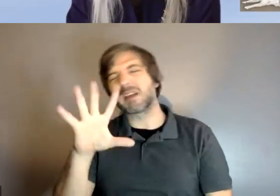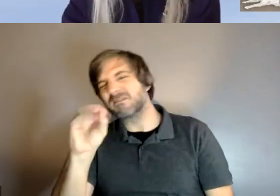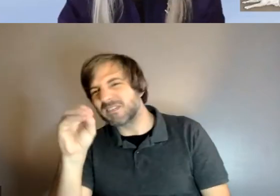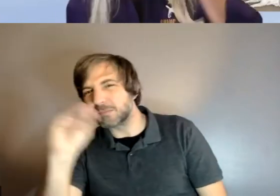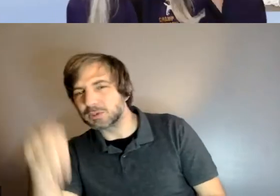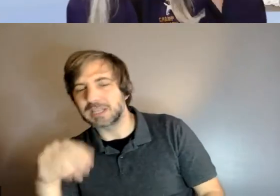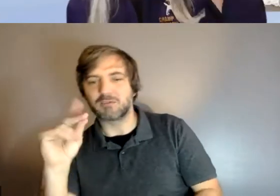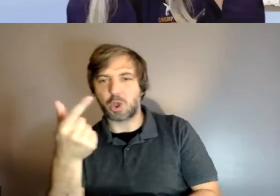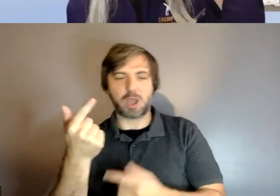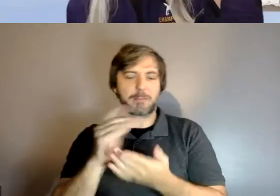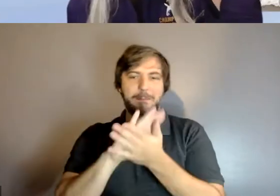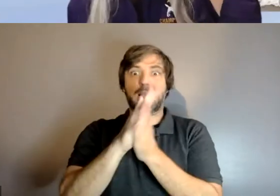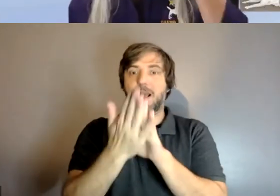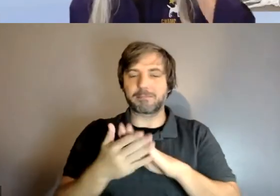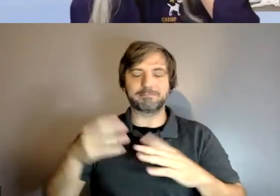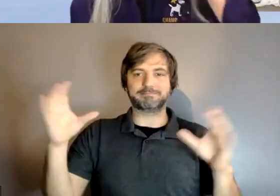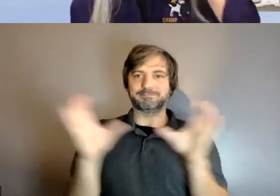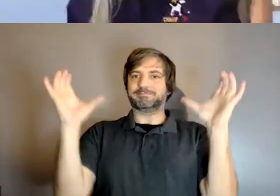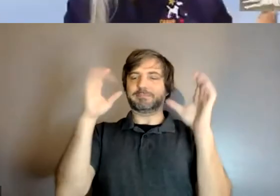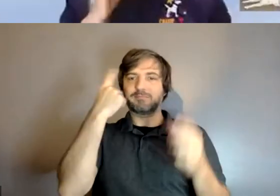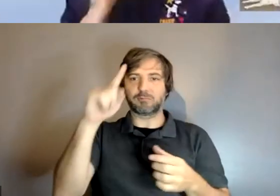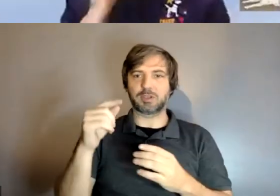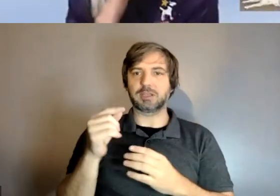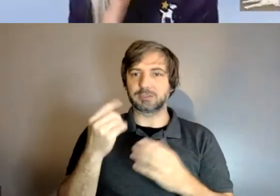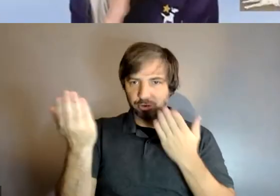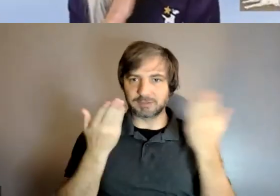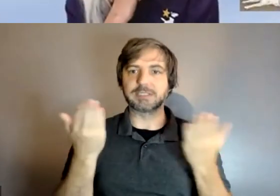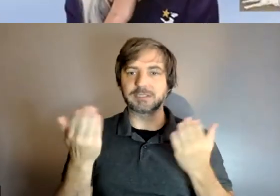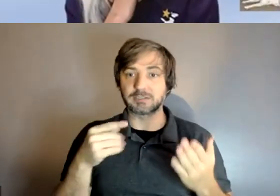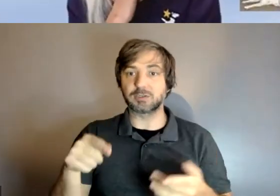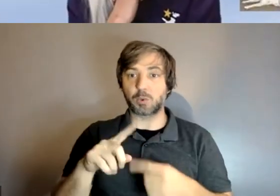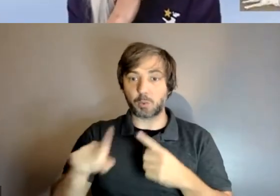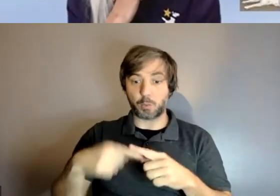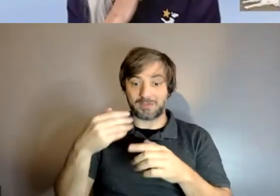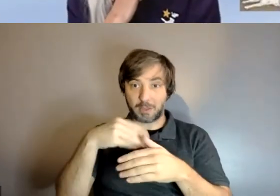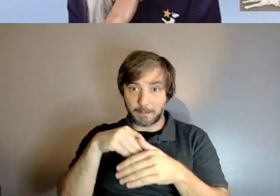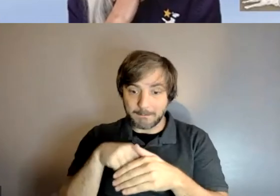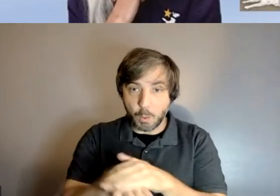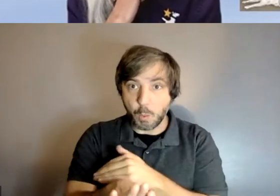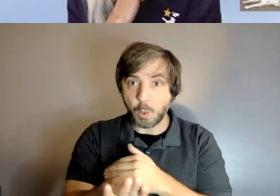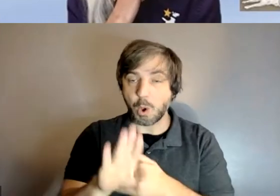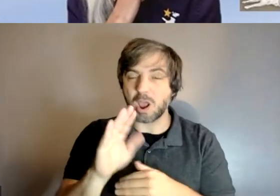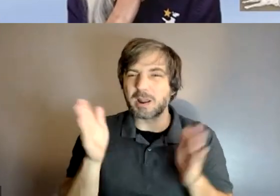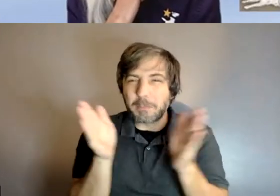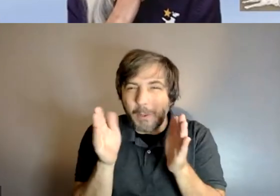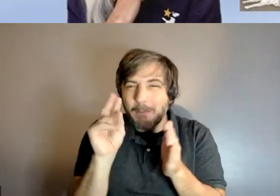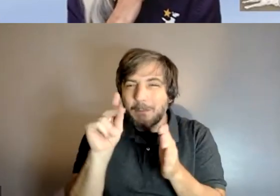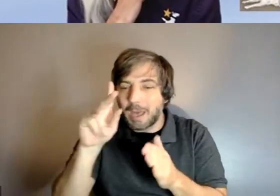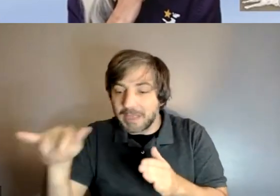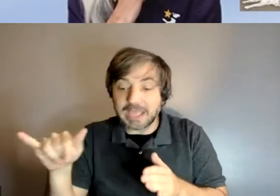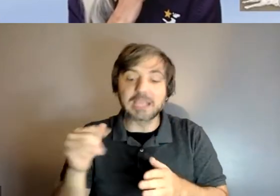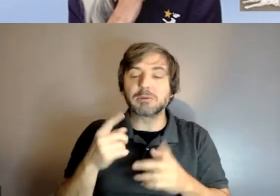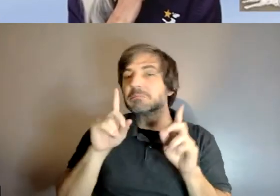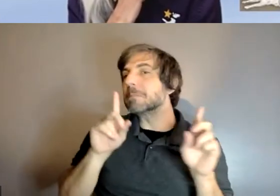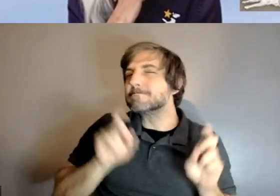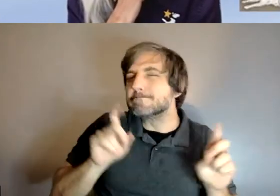program so once they're born they are exposed to a lot of different elements to see how they how they can handle how how they